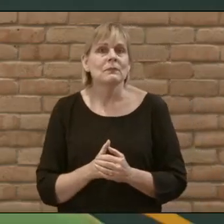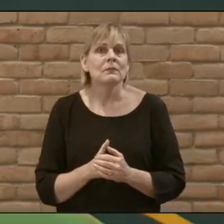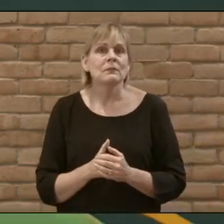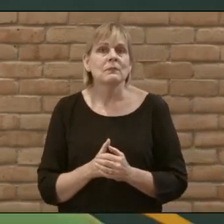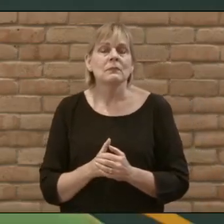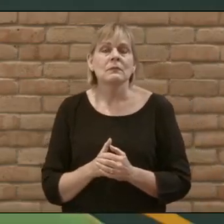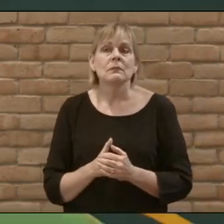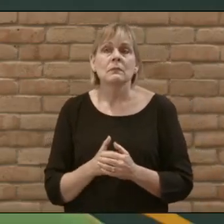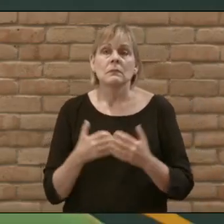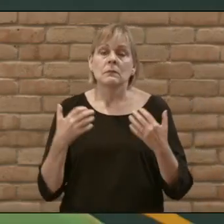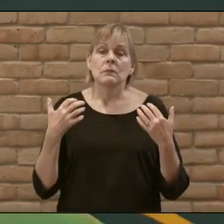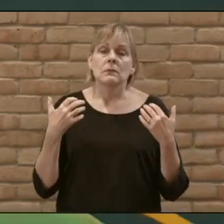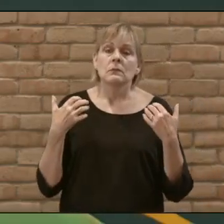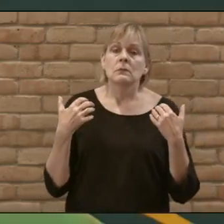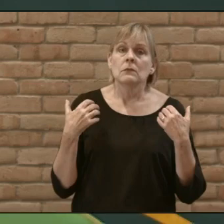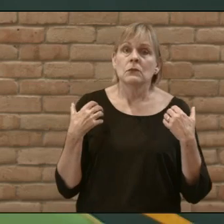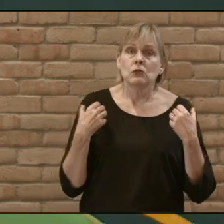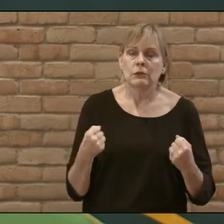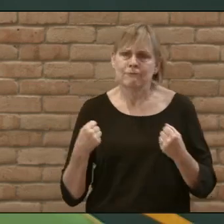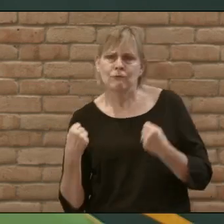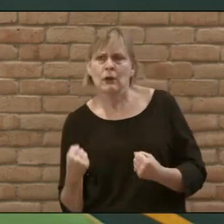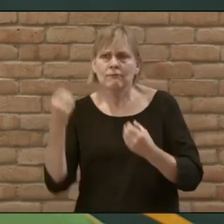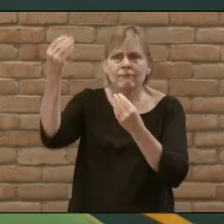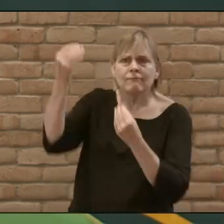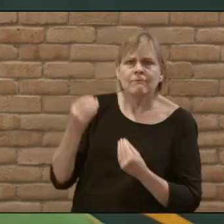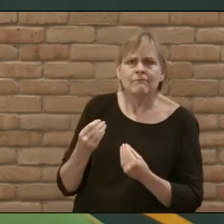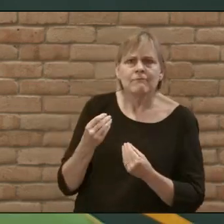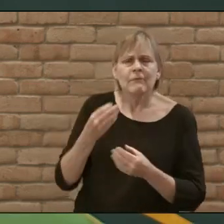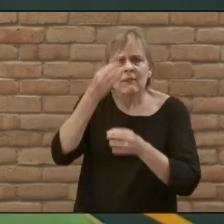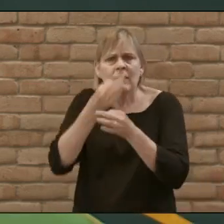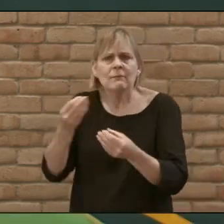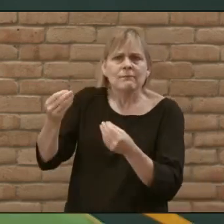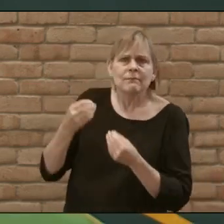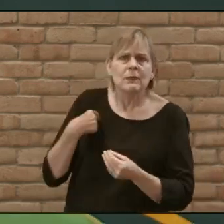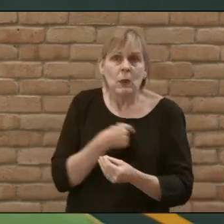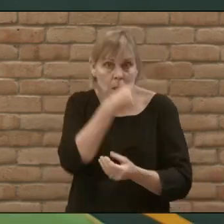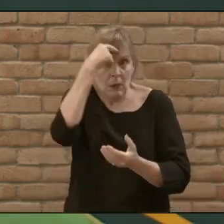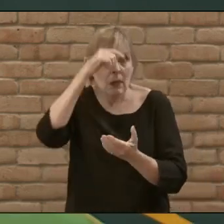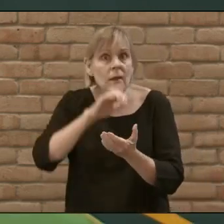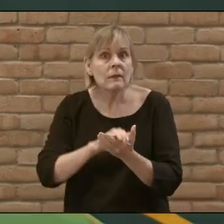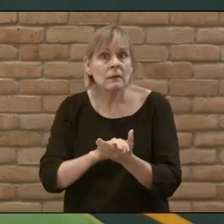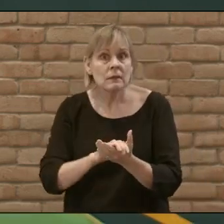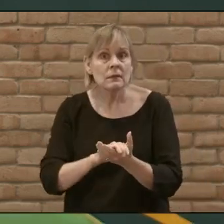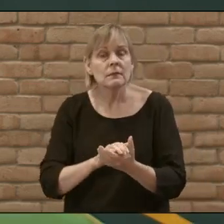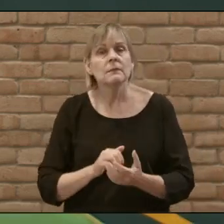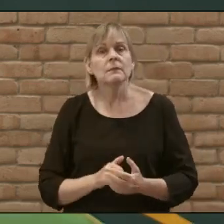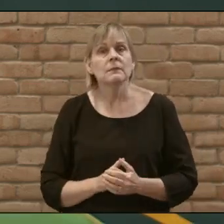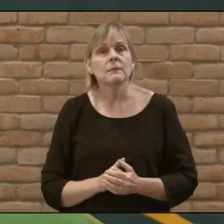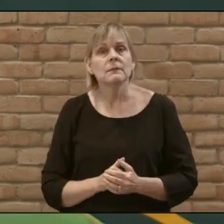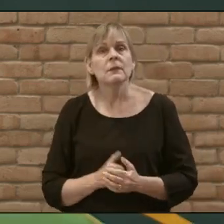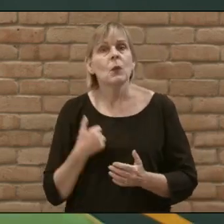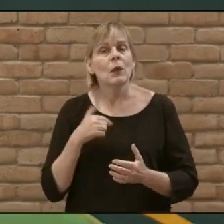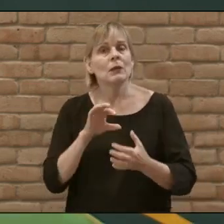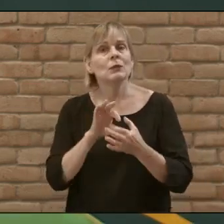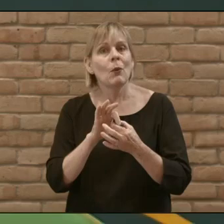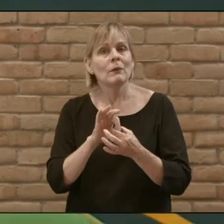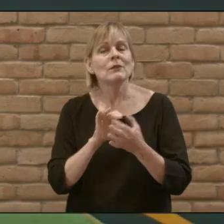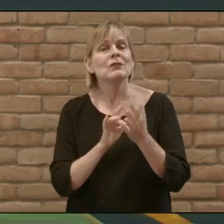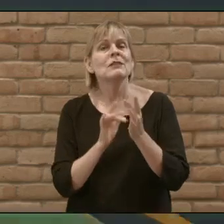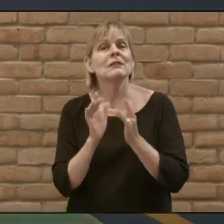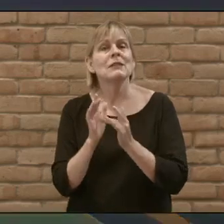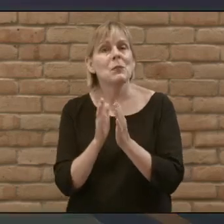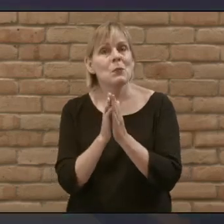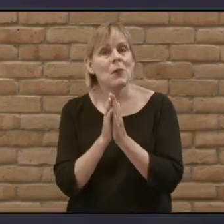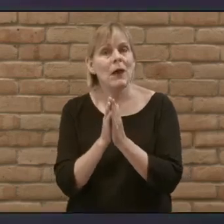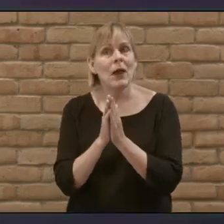Give us strength And give us faith to believe As we join together now, Jesus And